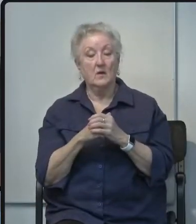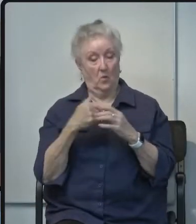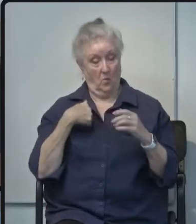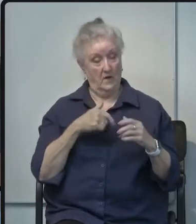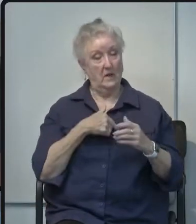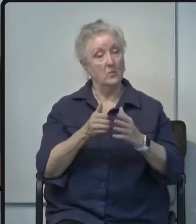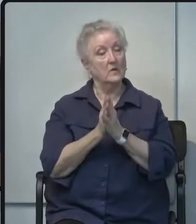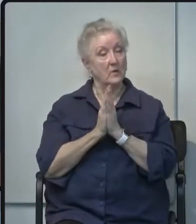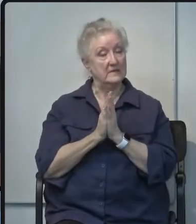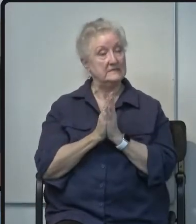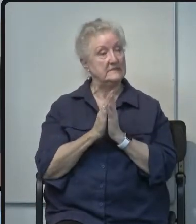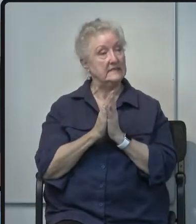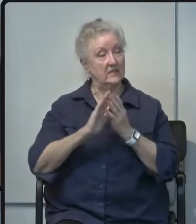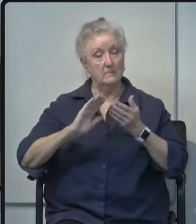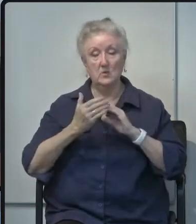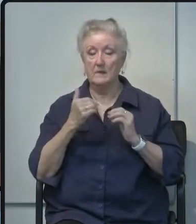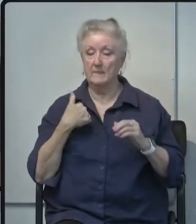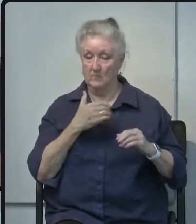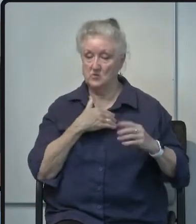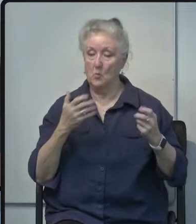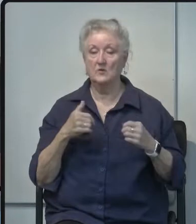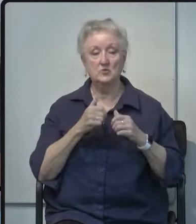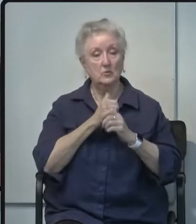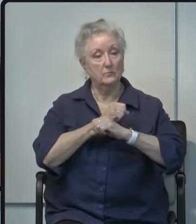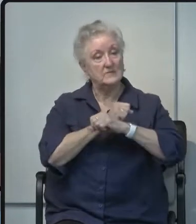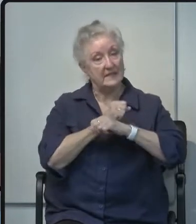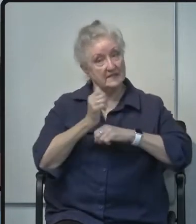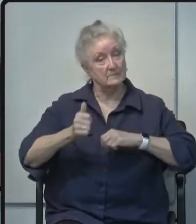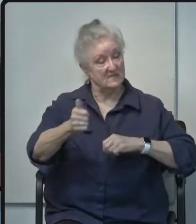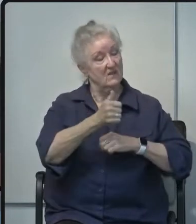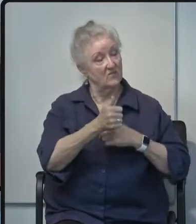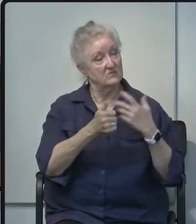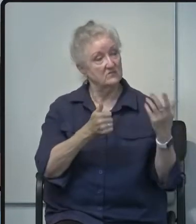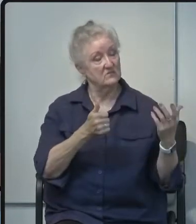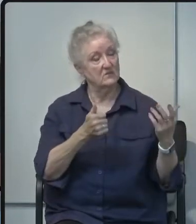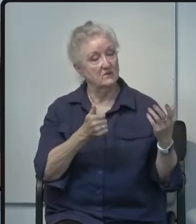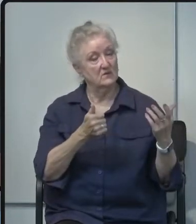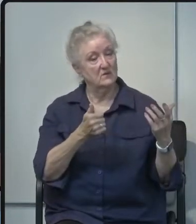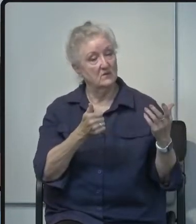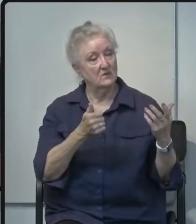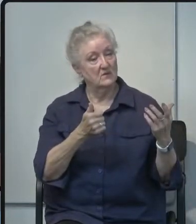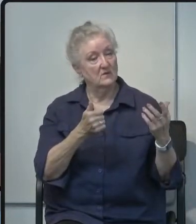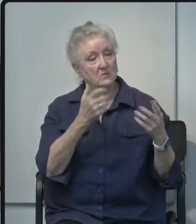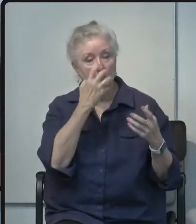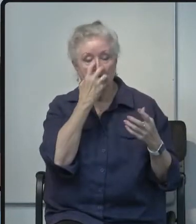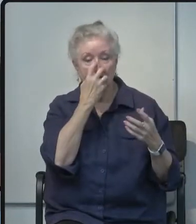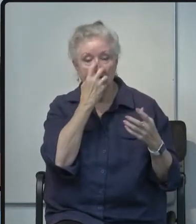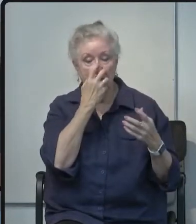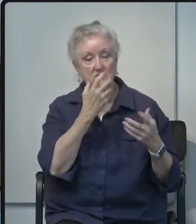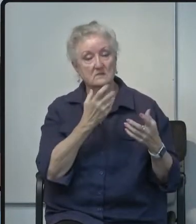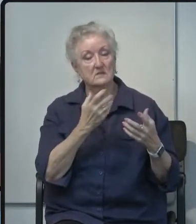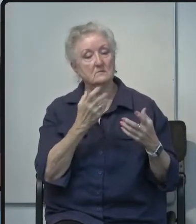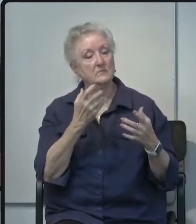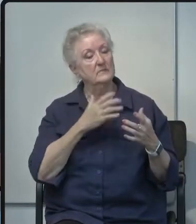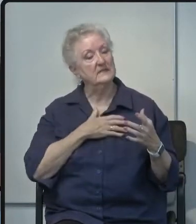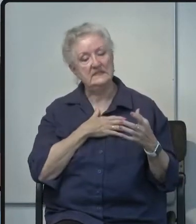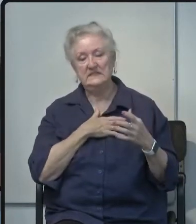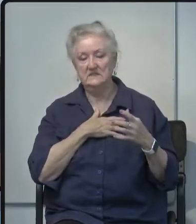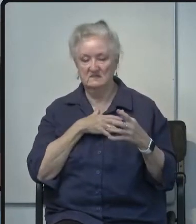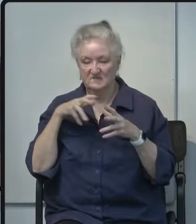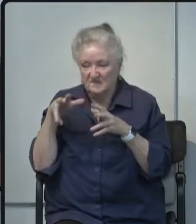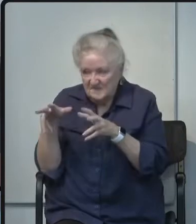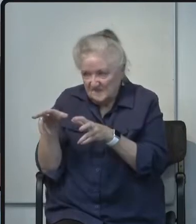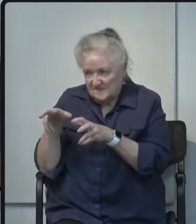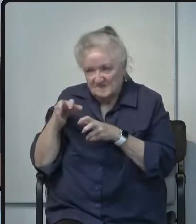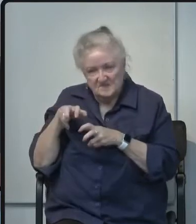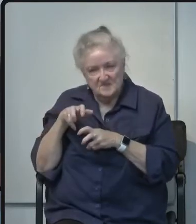members who want to protect themselves and others by wearing a face covering mask to please abstain from hoarding medical